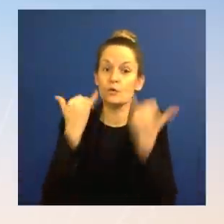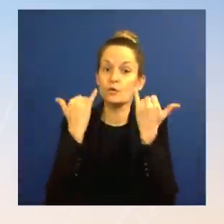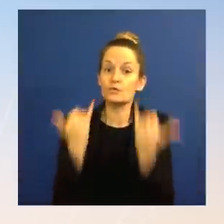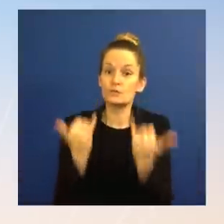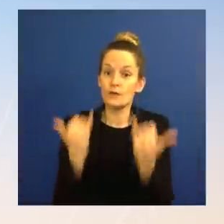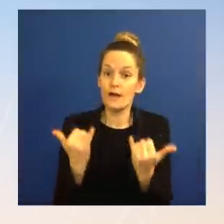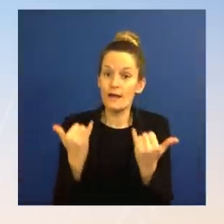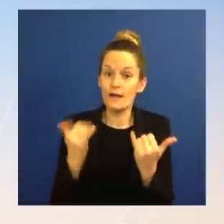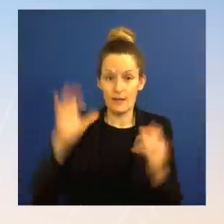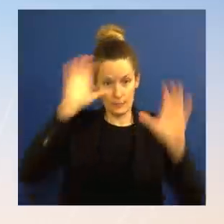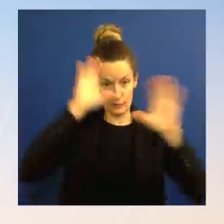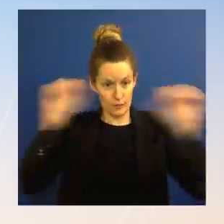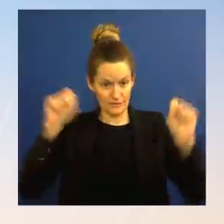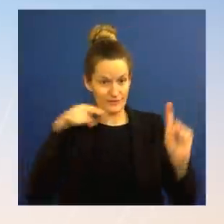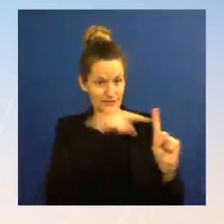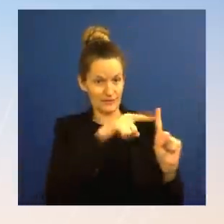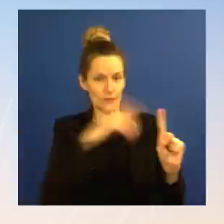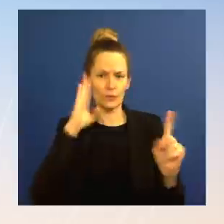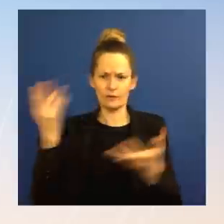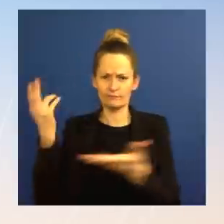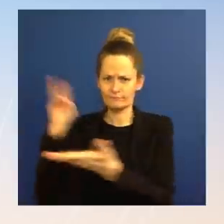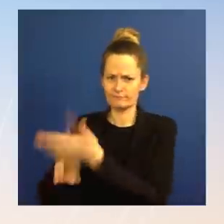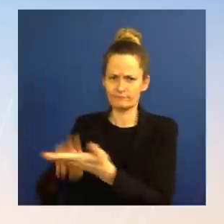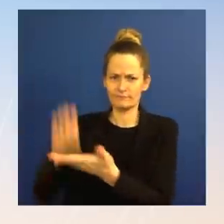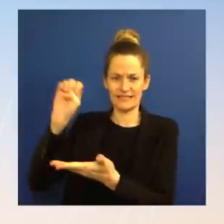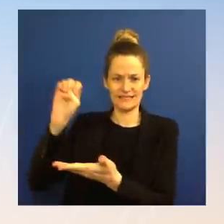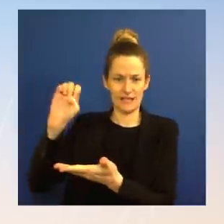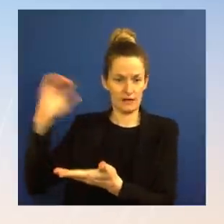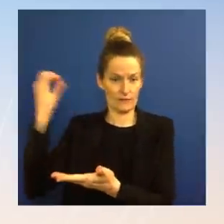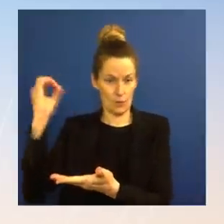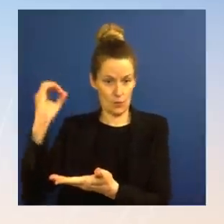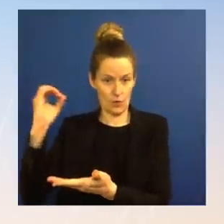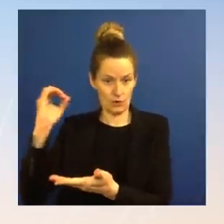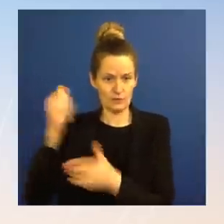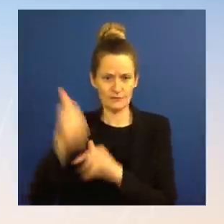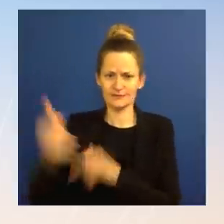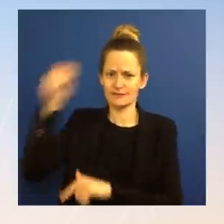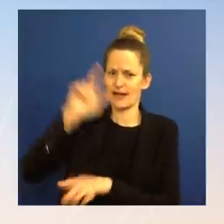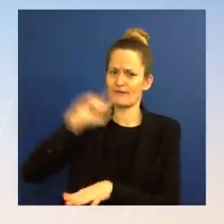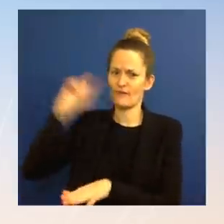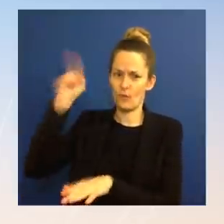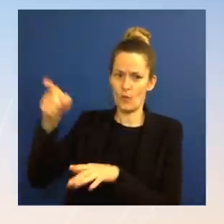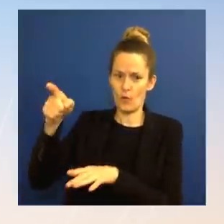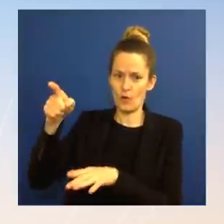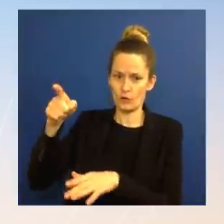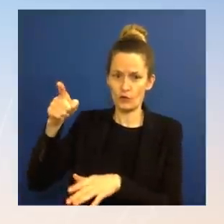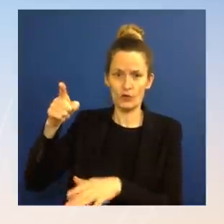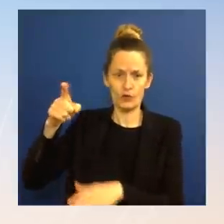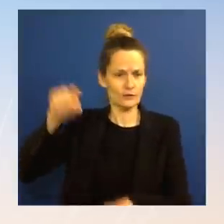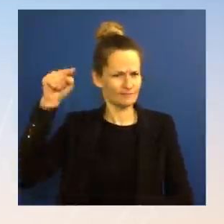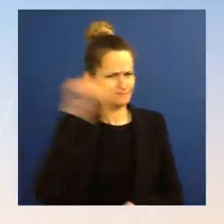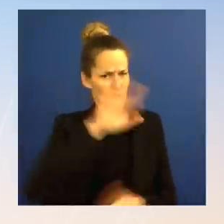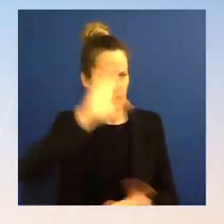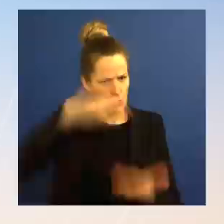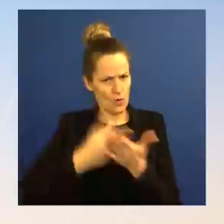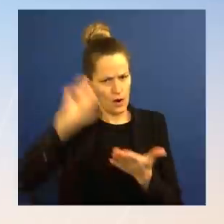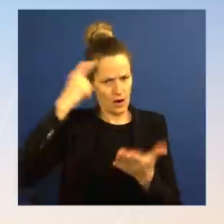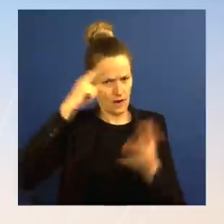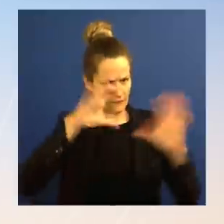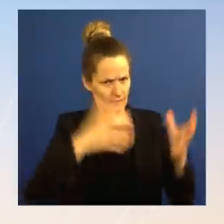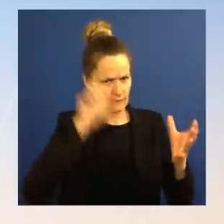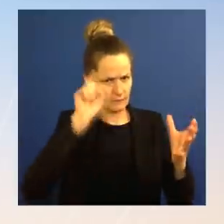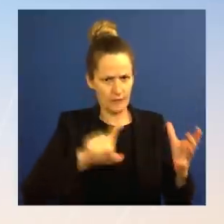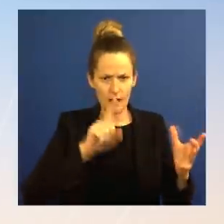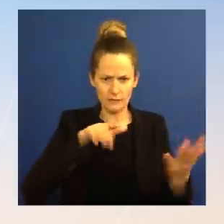-government approach to addressing the risks and harnessing the potential benefits of digital assets. Previously, there has never been an